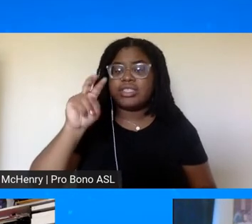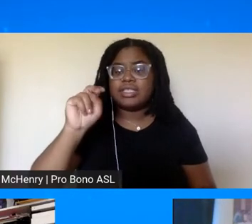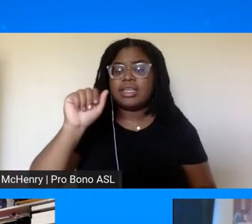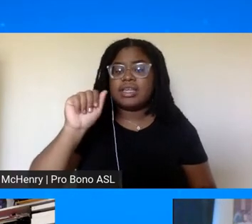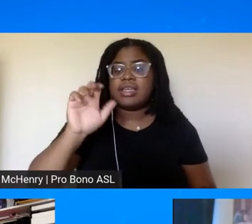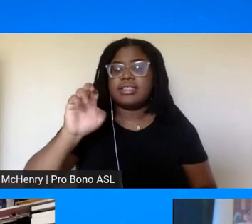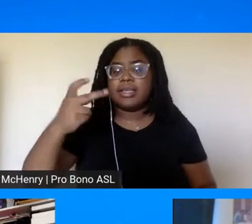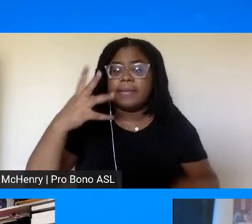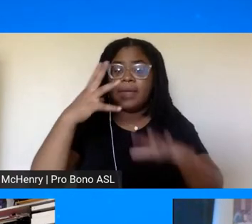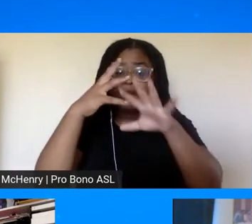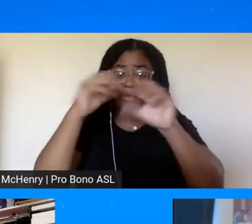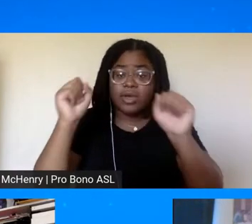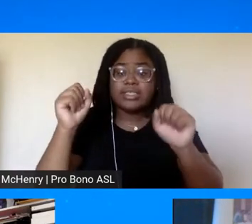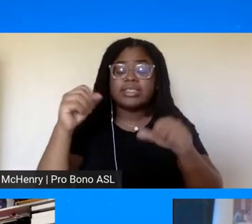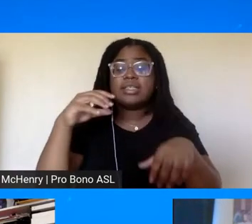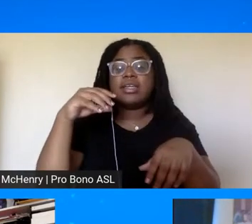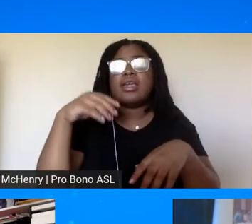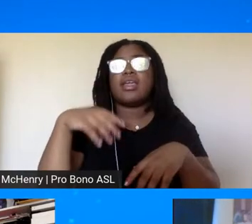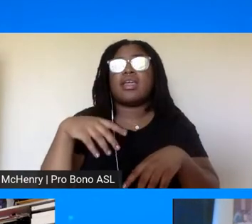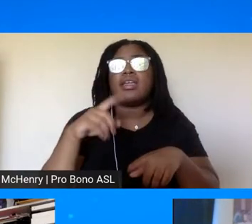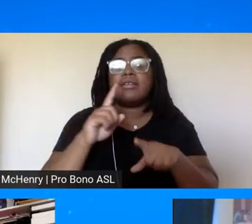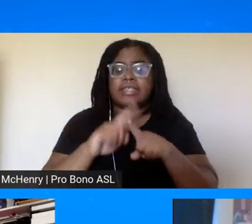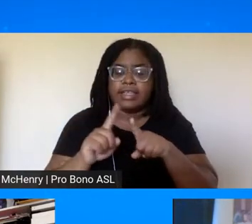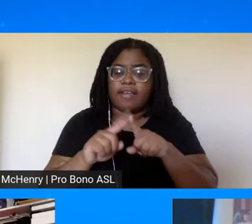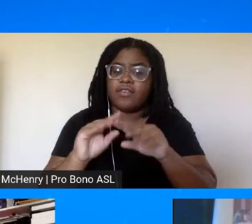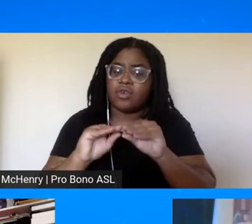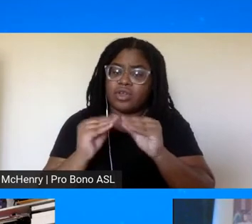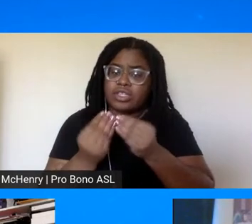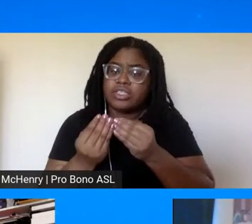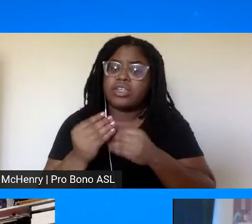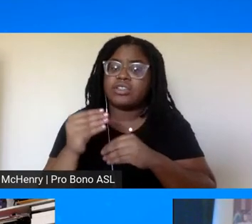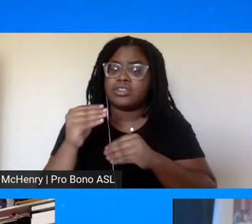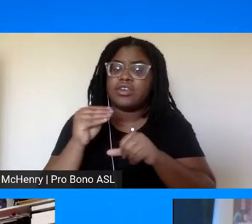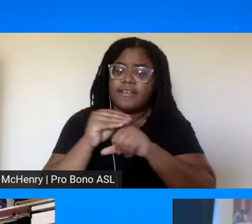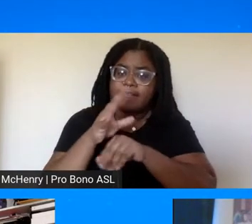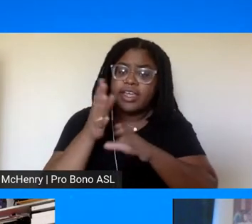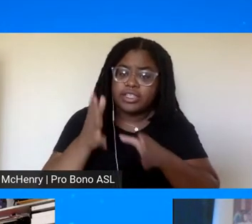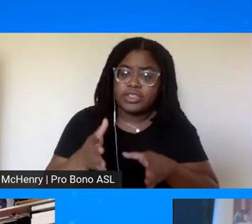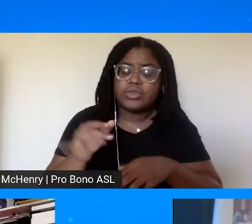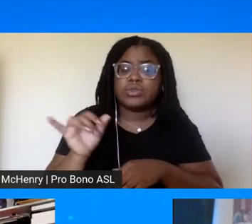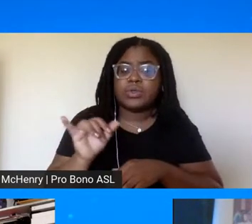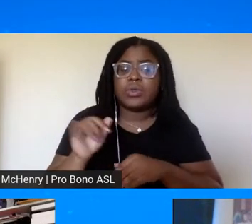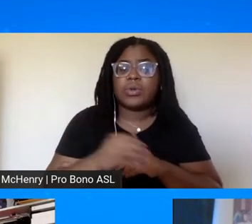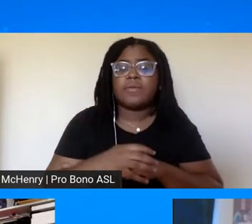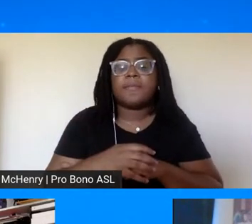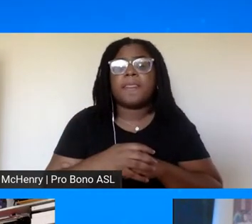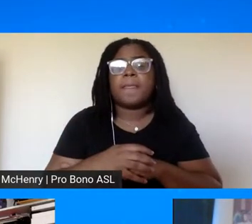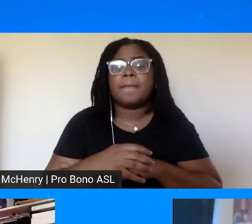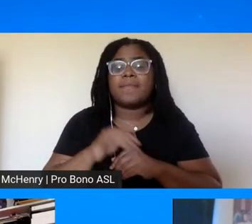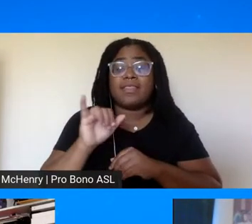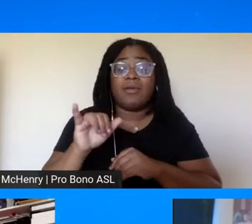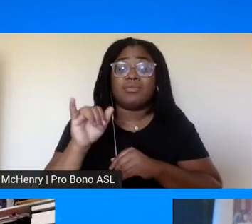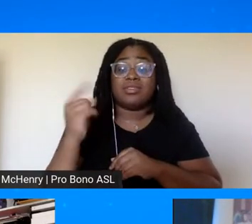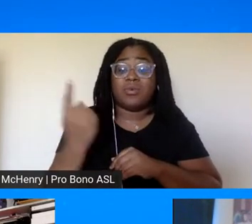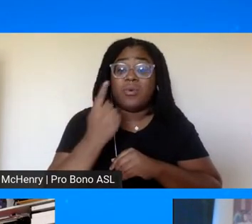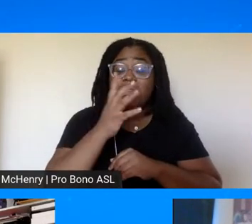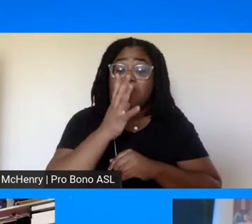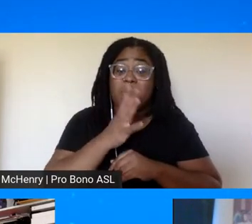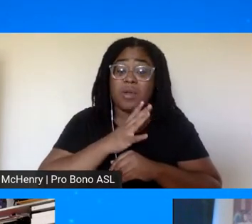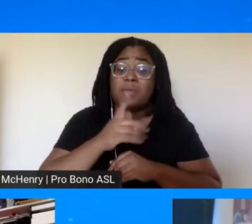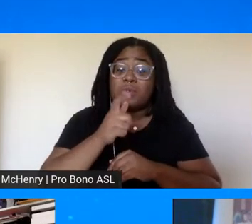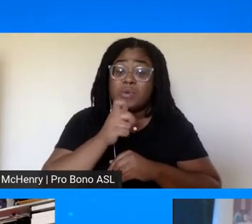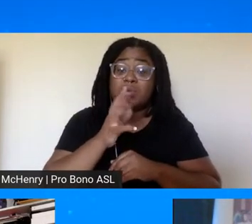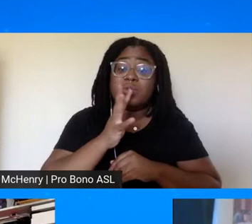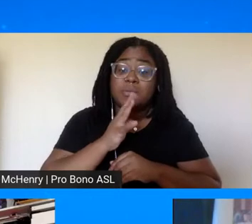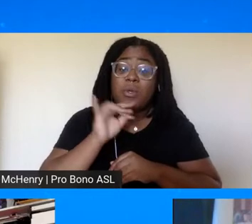arkansas as well is associated with the little rock nine she was the advisor for the little rock nine and so daisy bates was the only woman who spoke at the